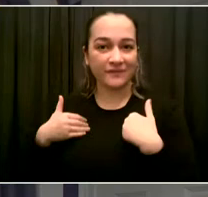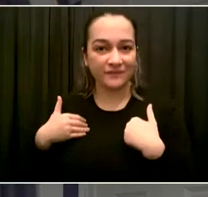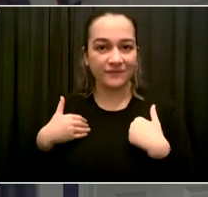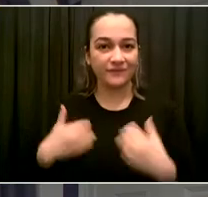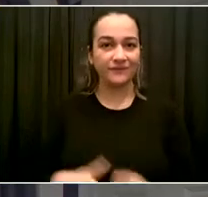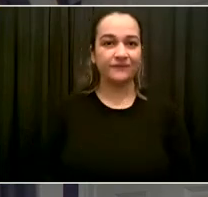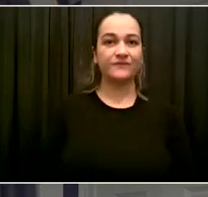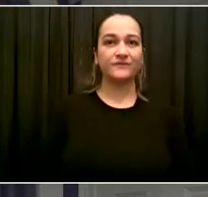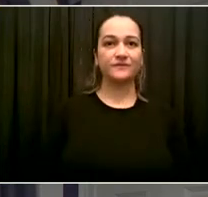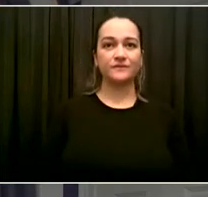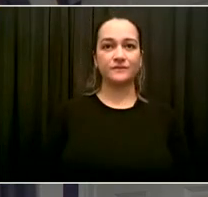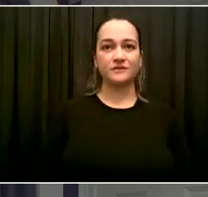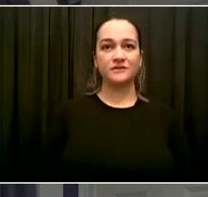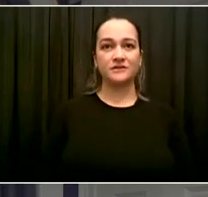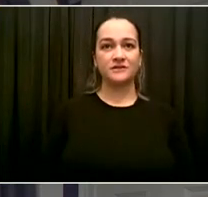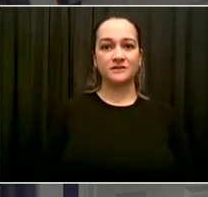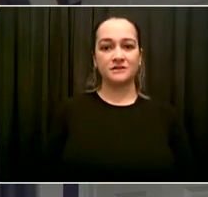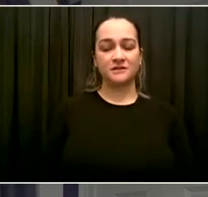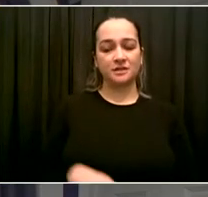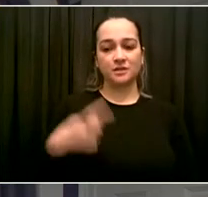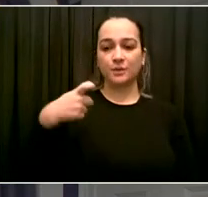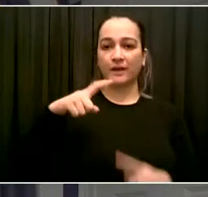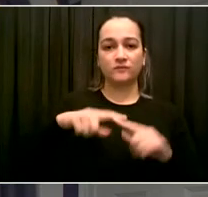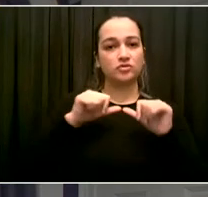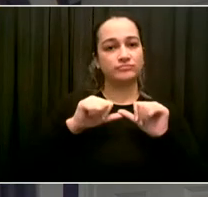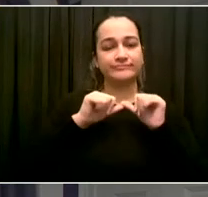The next is Jenna DeAngelis from WCBS.